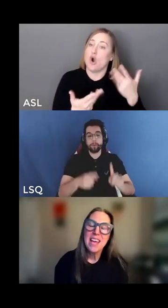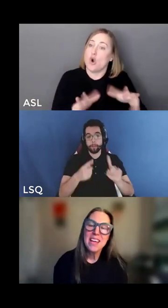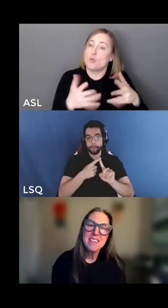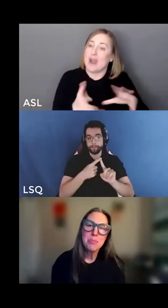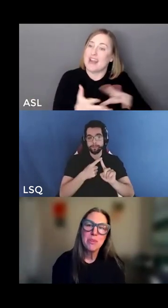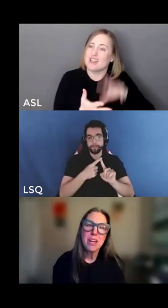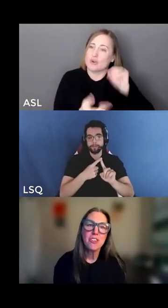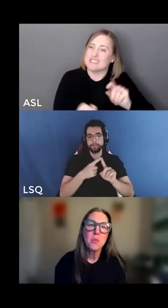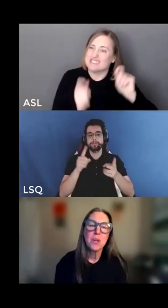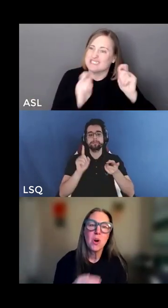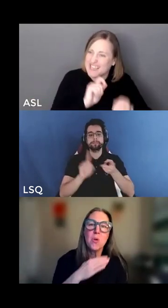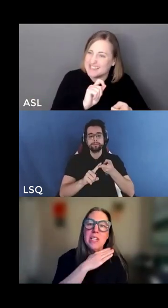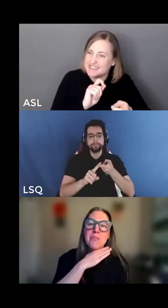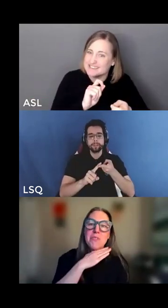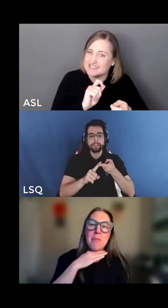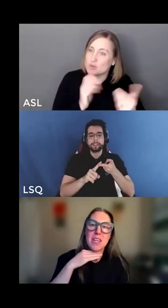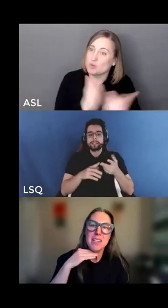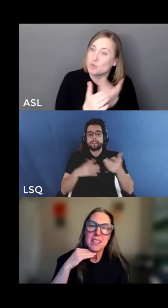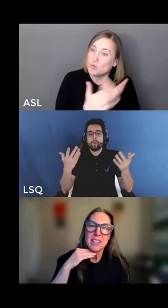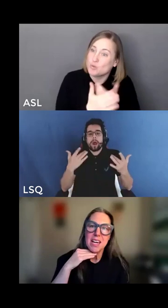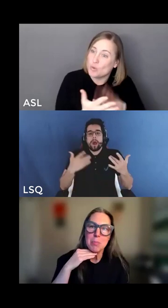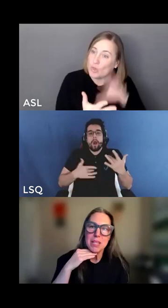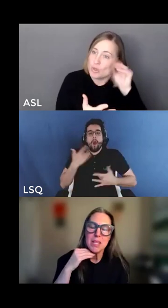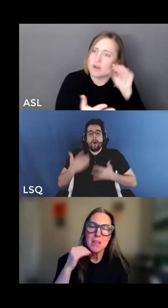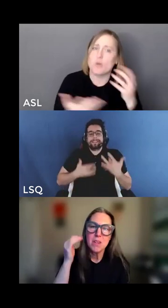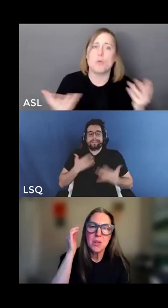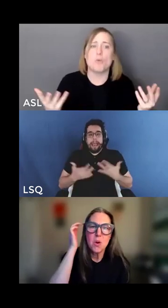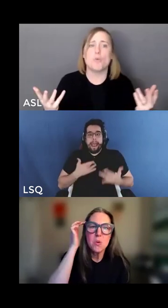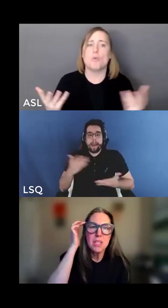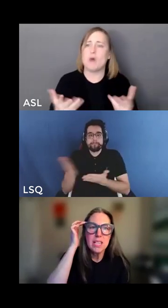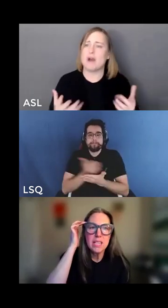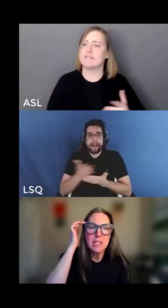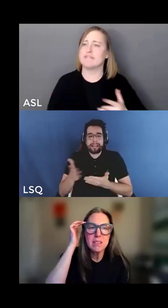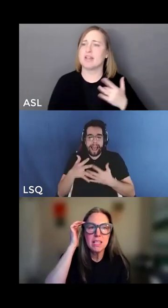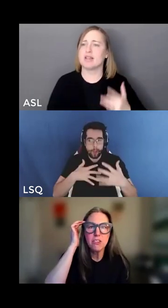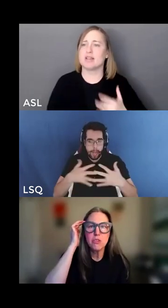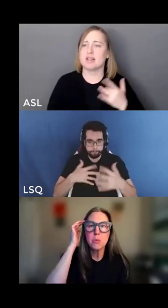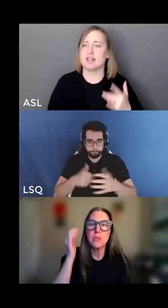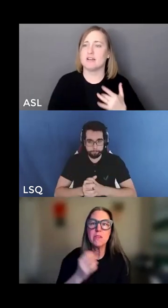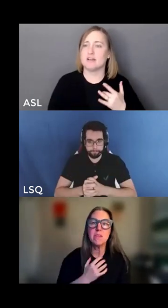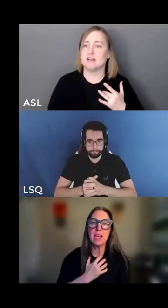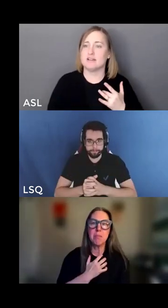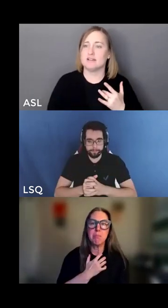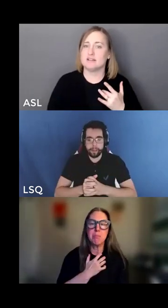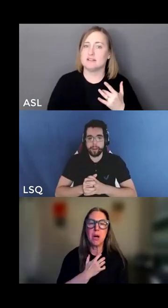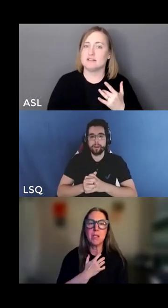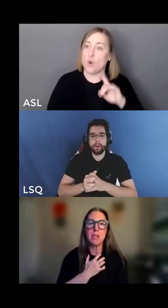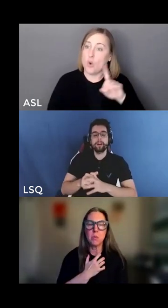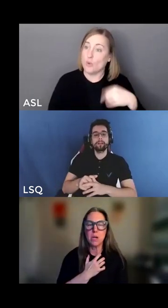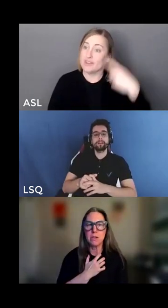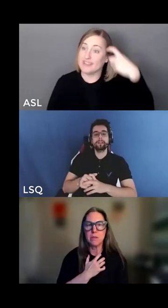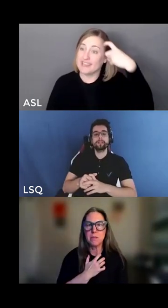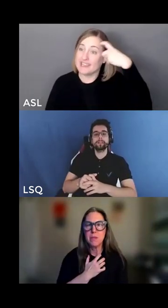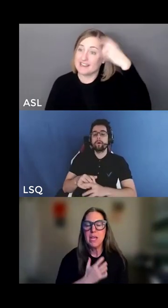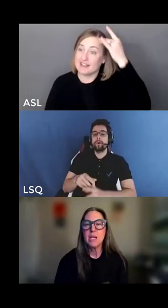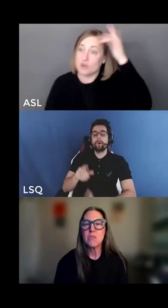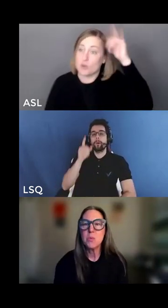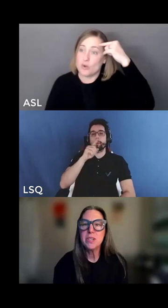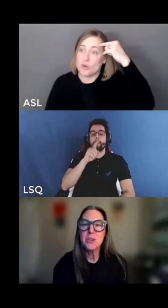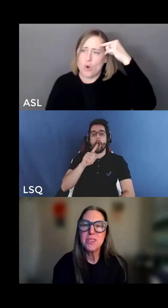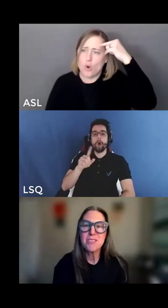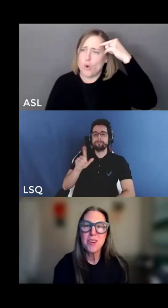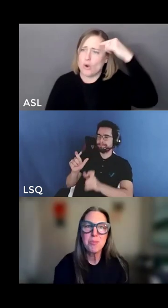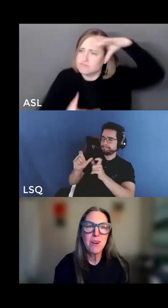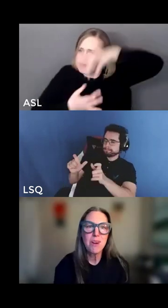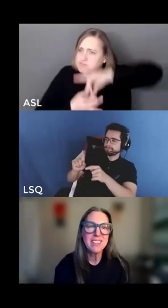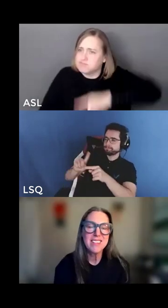cannot do anti-oppression work only from the neck up it is not only intellectual this is embodied work and